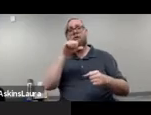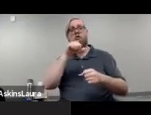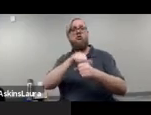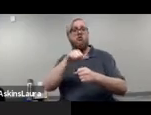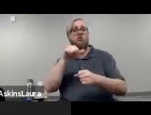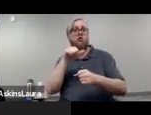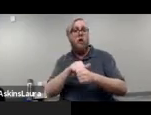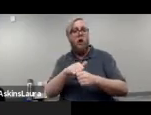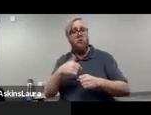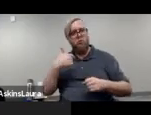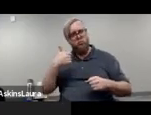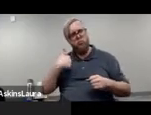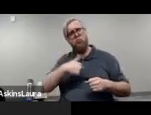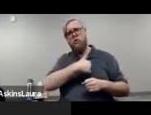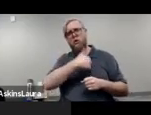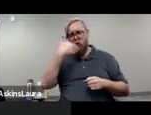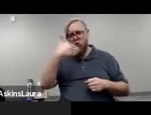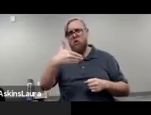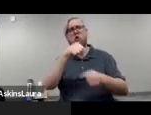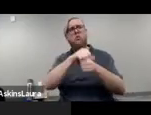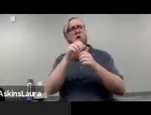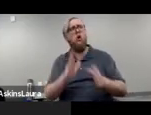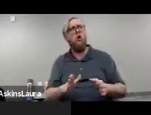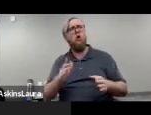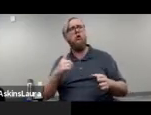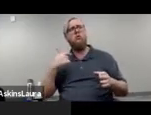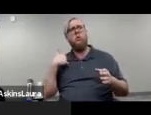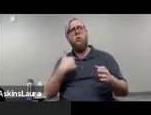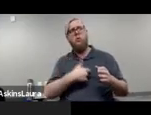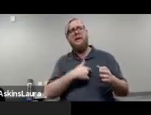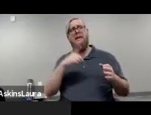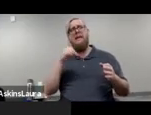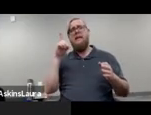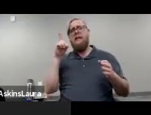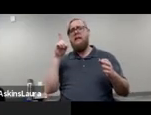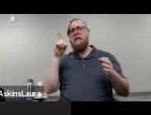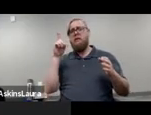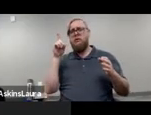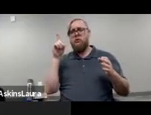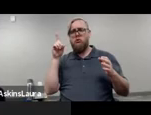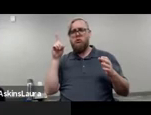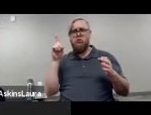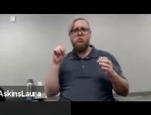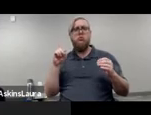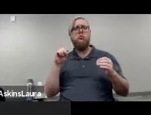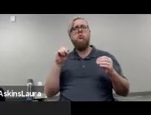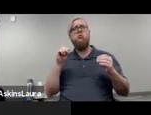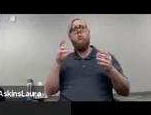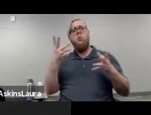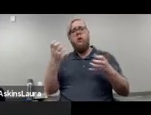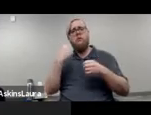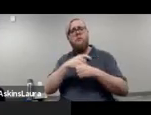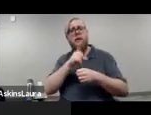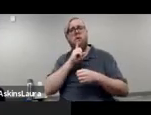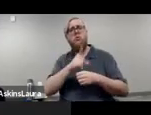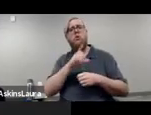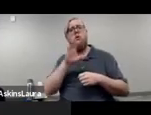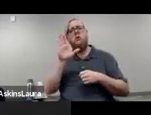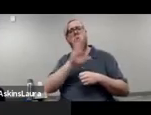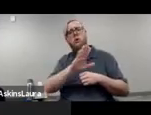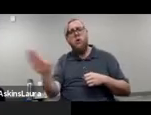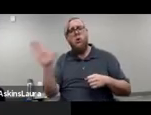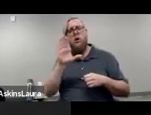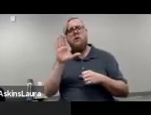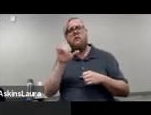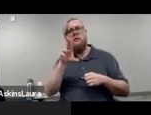We are state workers. We use it for one, you know, census workers to